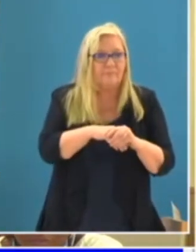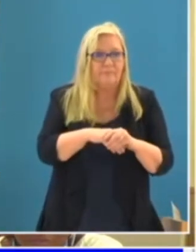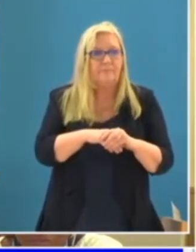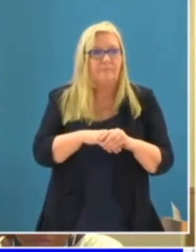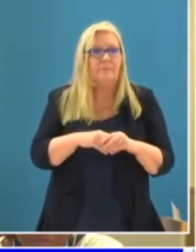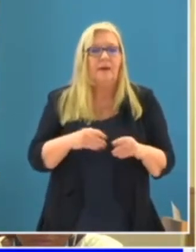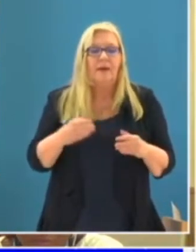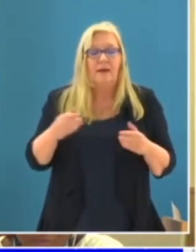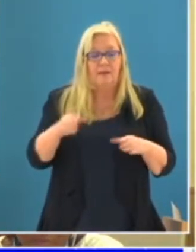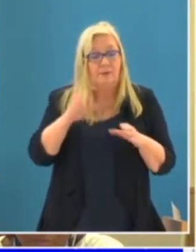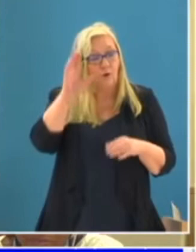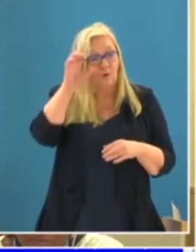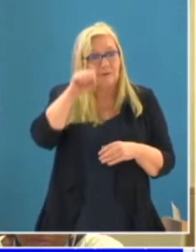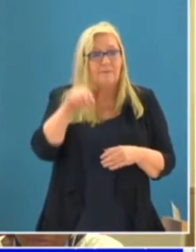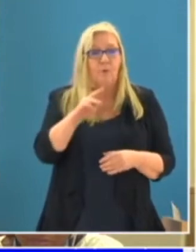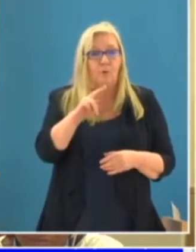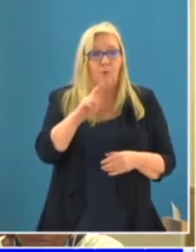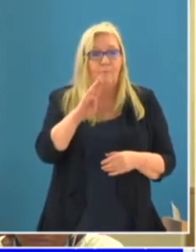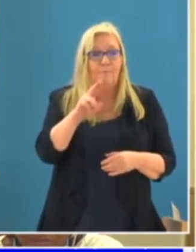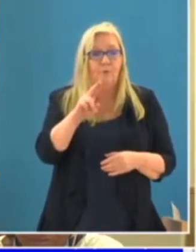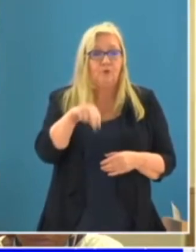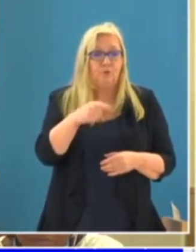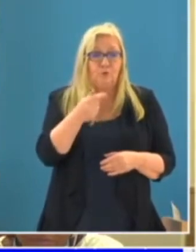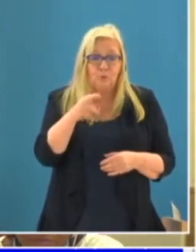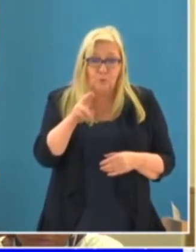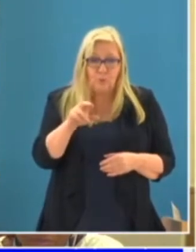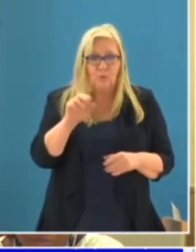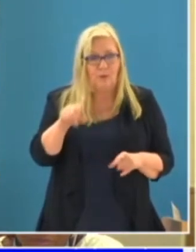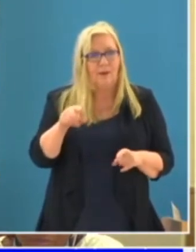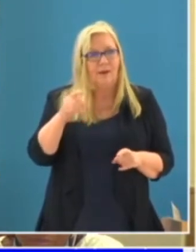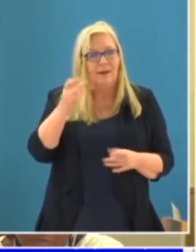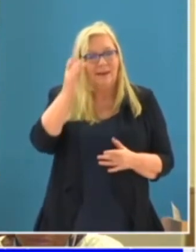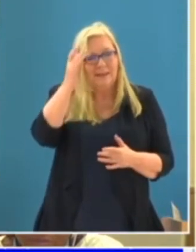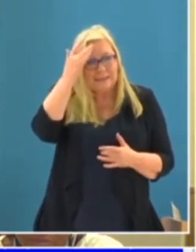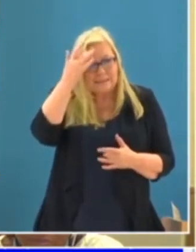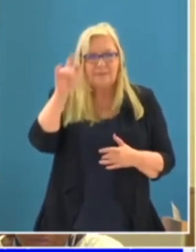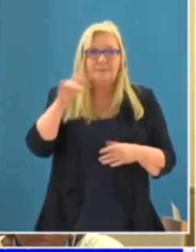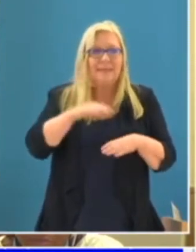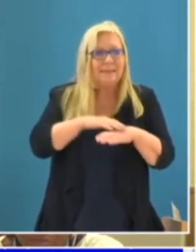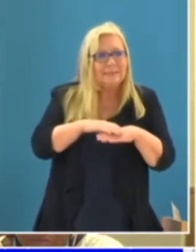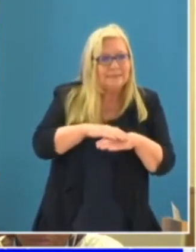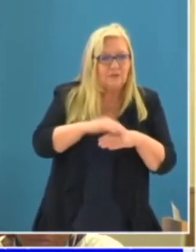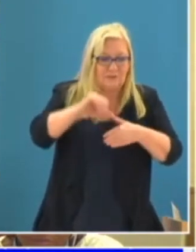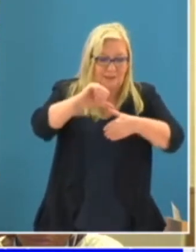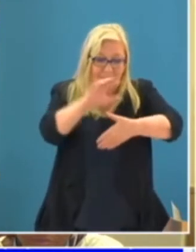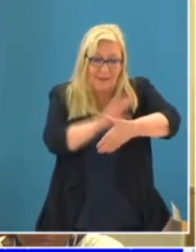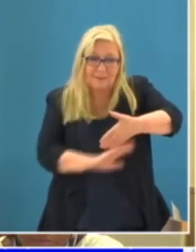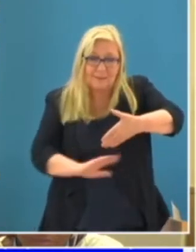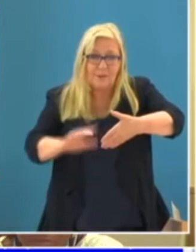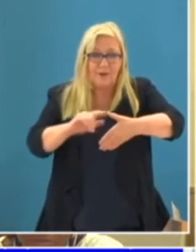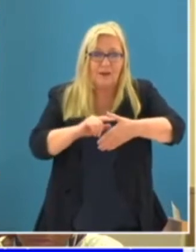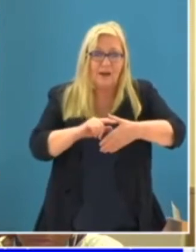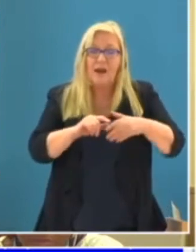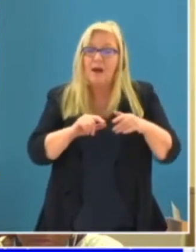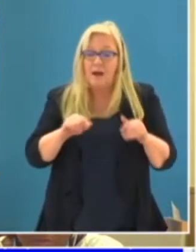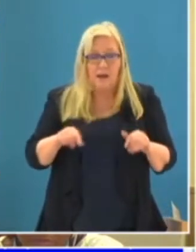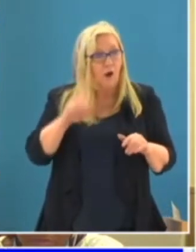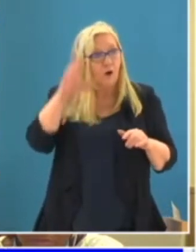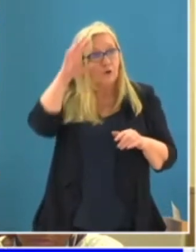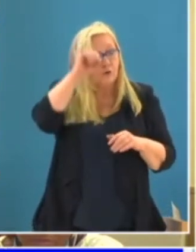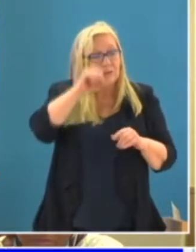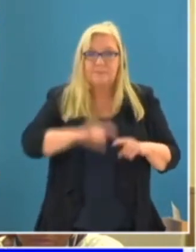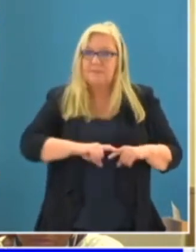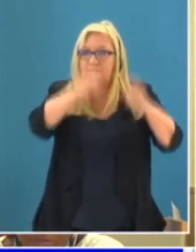Ubuntu, of Confucius, of Indian dharmas, or of Indigenous people of South America and other regions have quite different conceptual